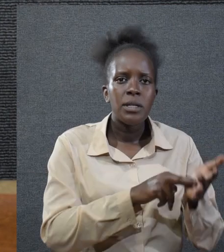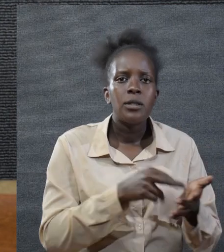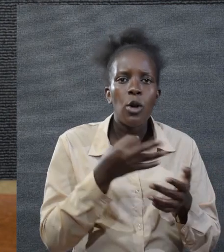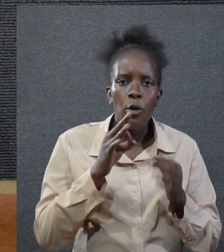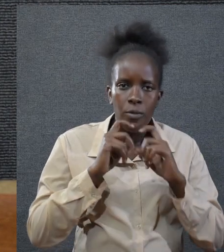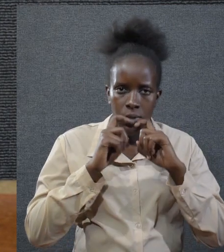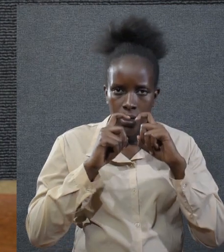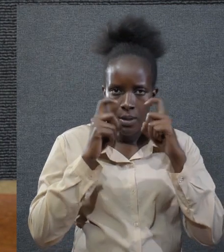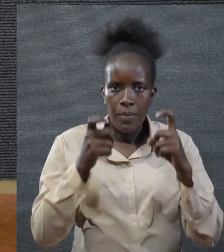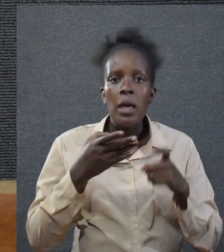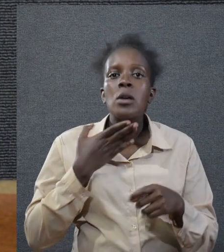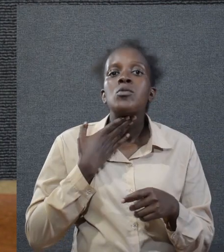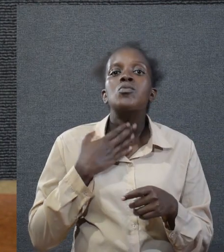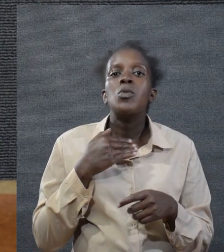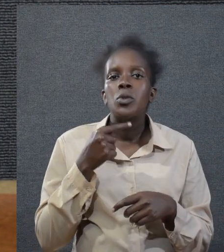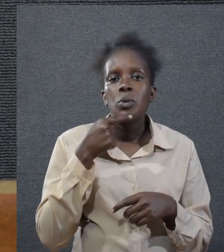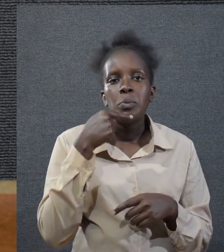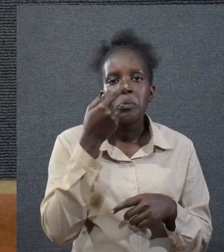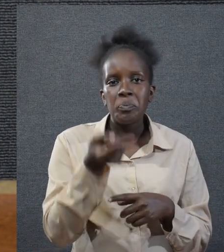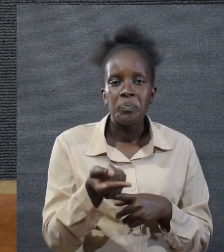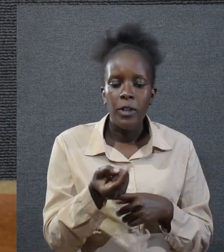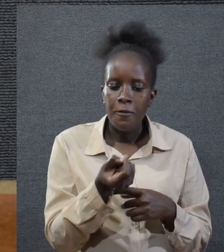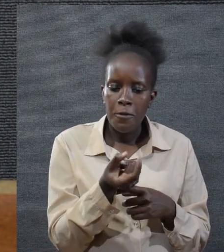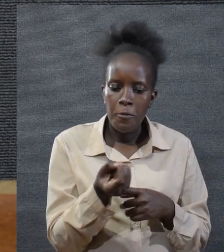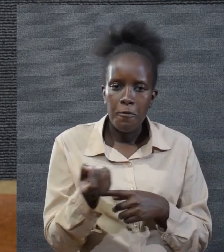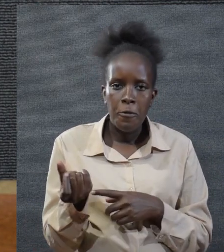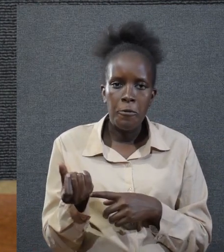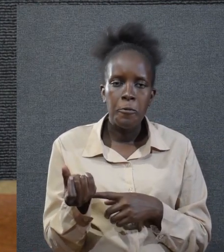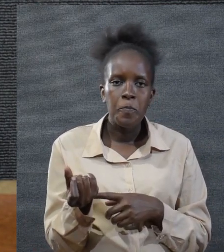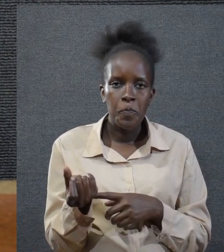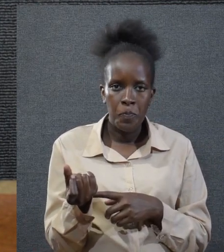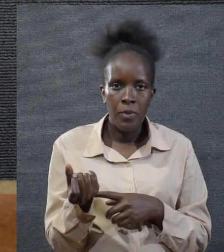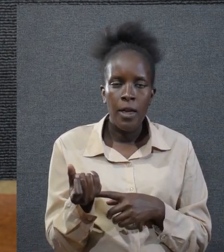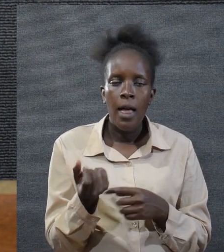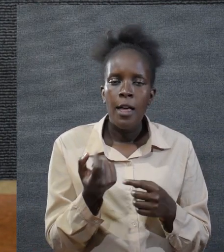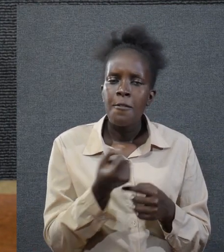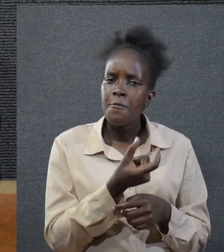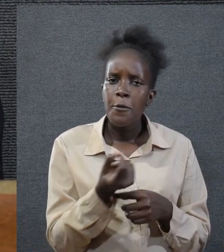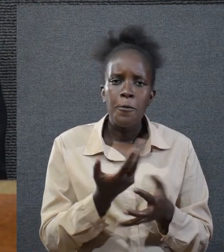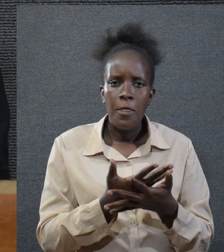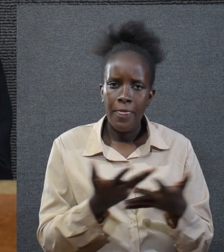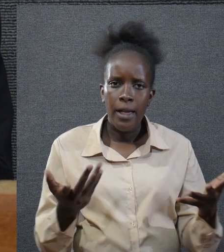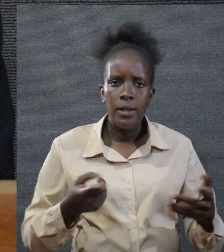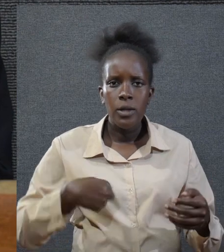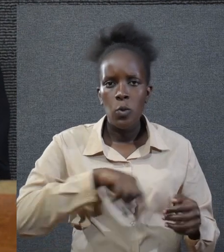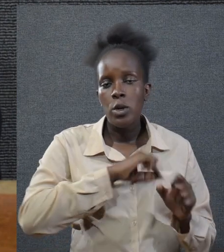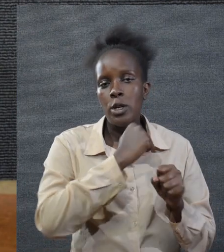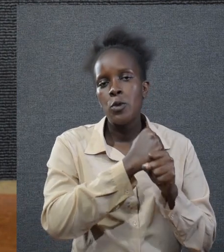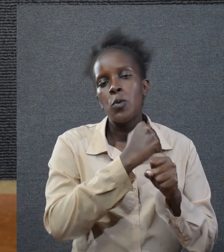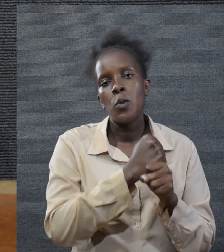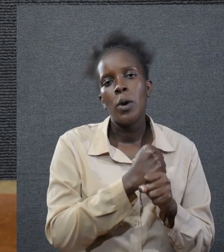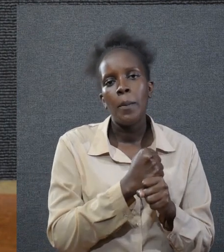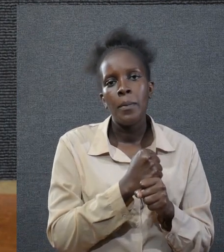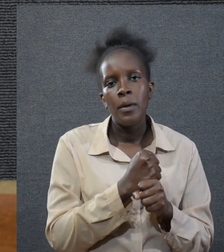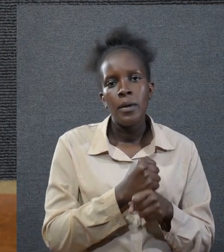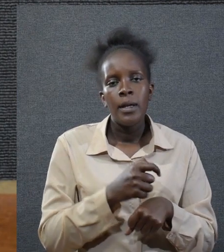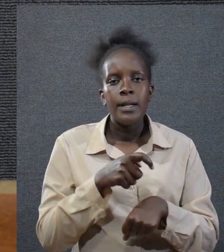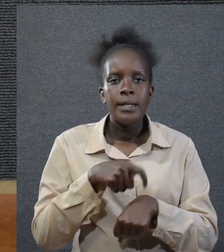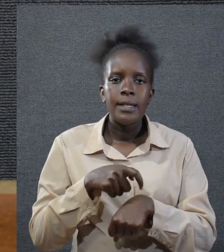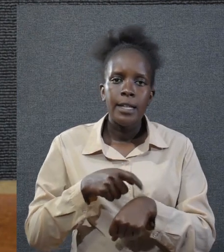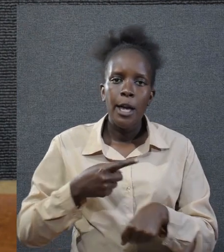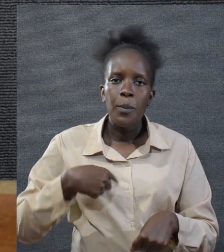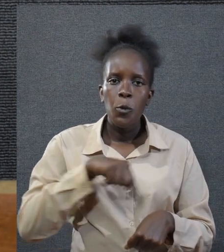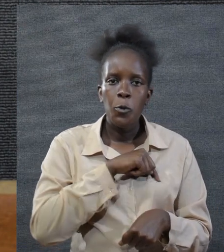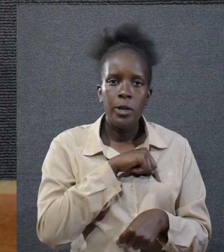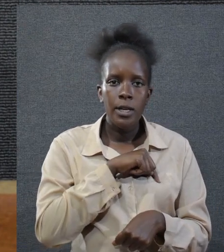consequence of sins? I want to suggest few things that we should